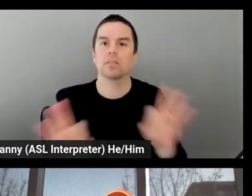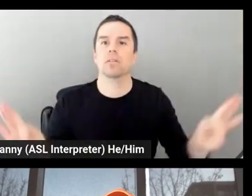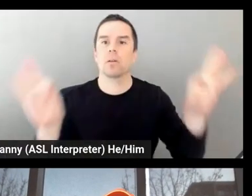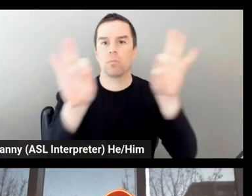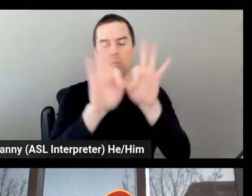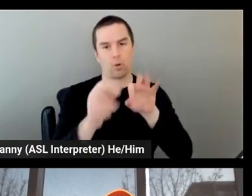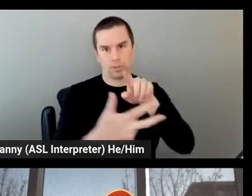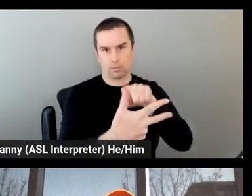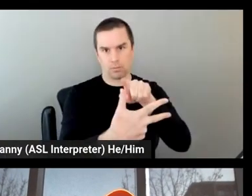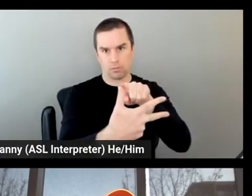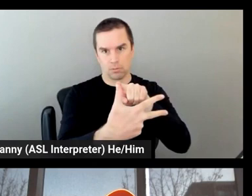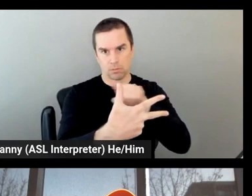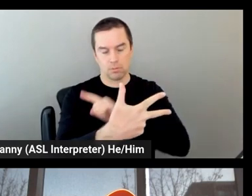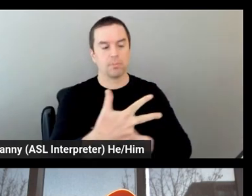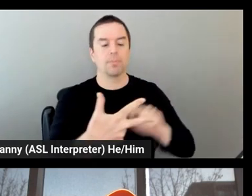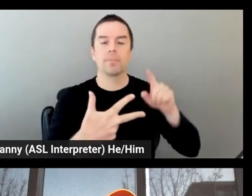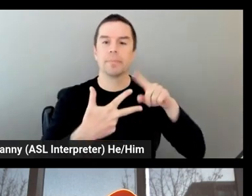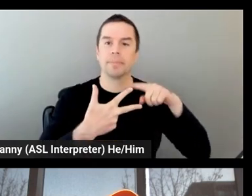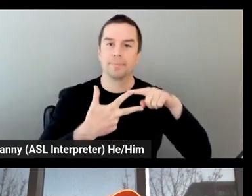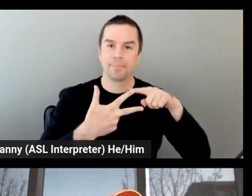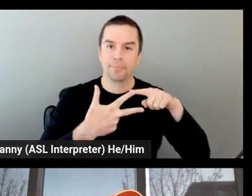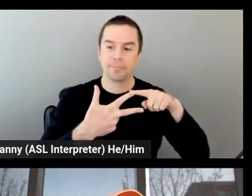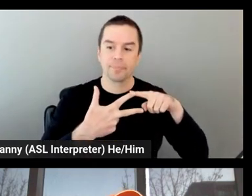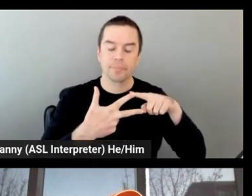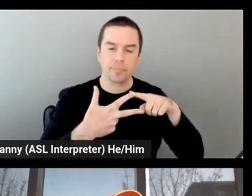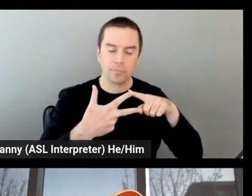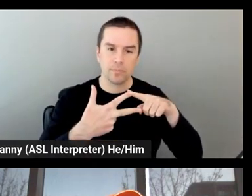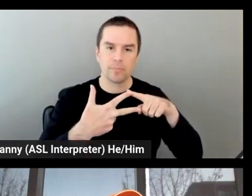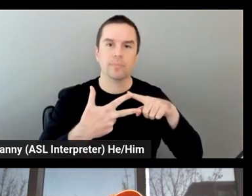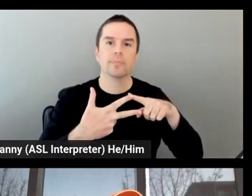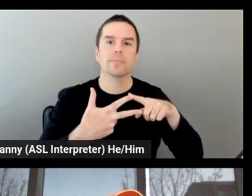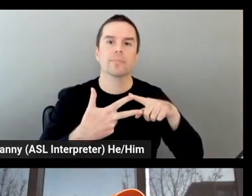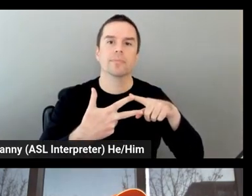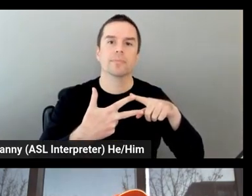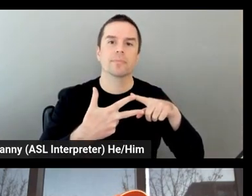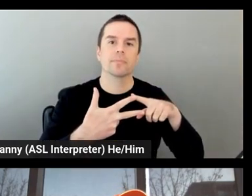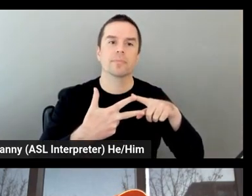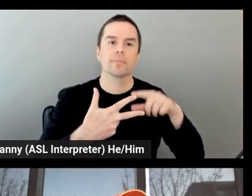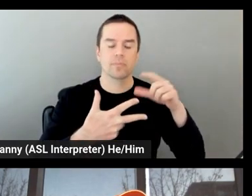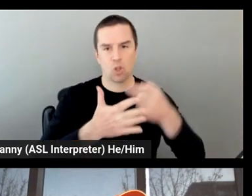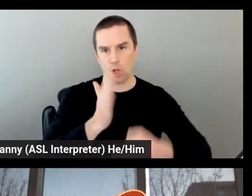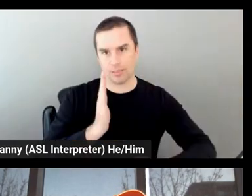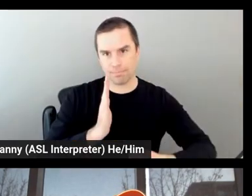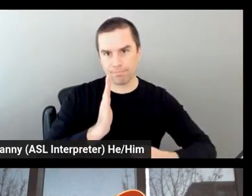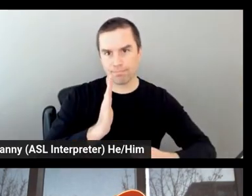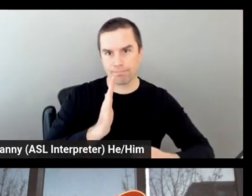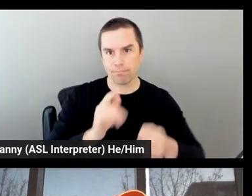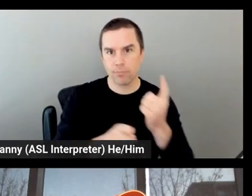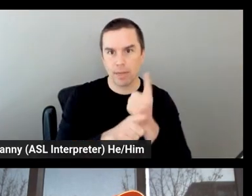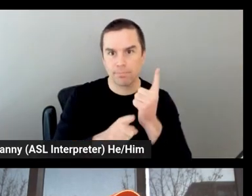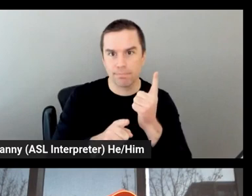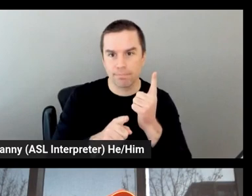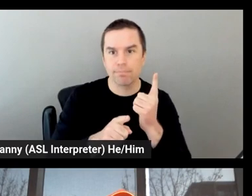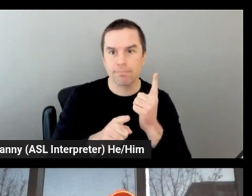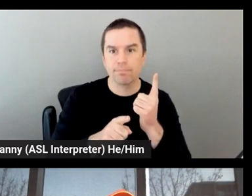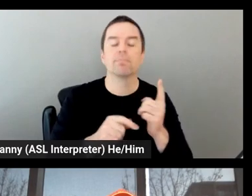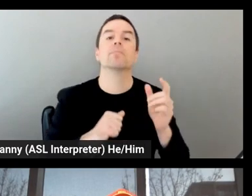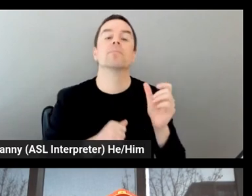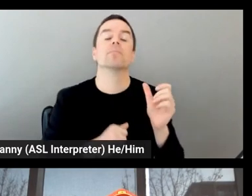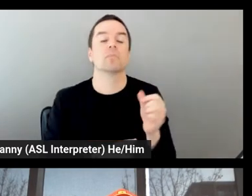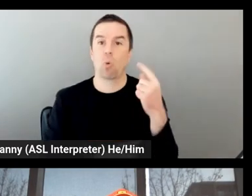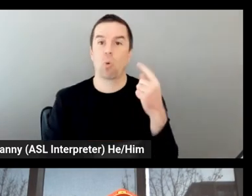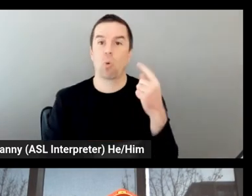I would say that's really important is cost, right? You know, one of the big changes in Formula One